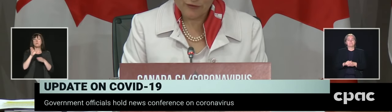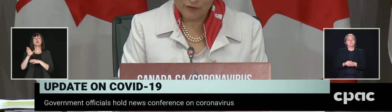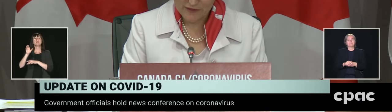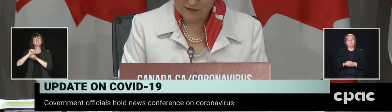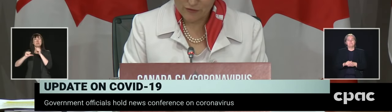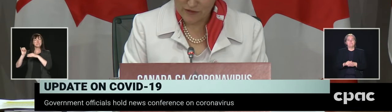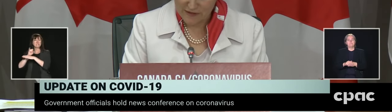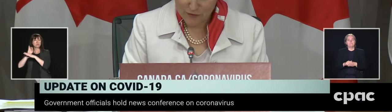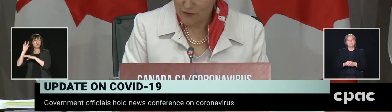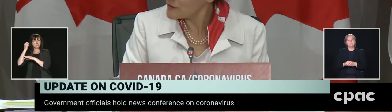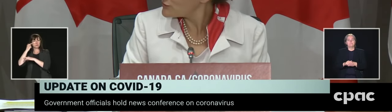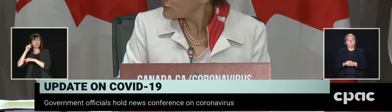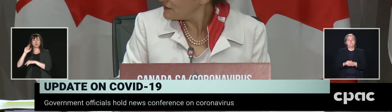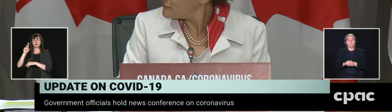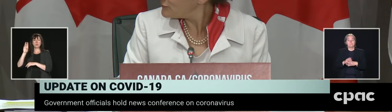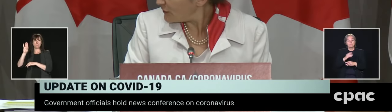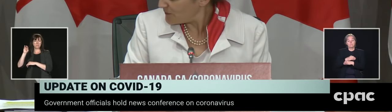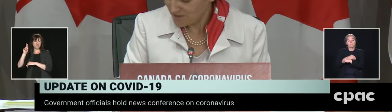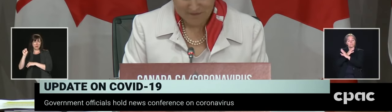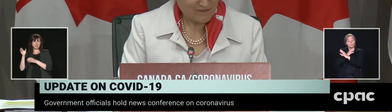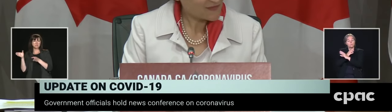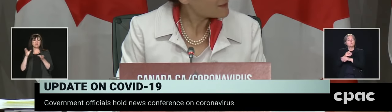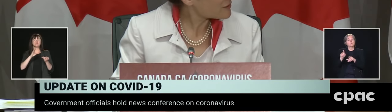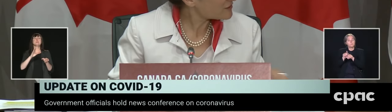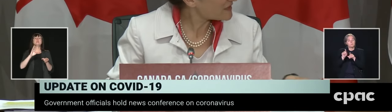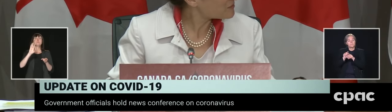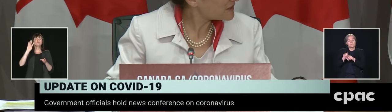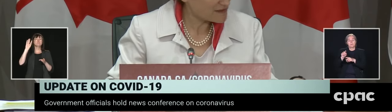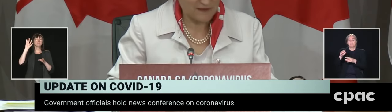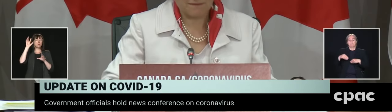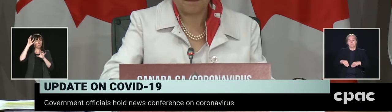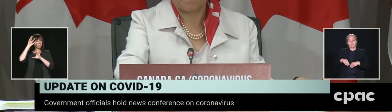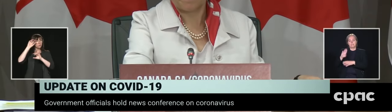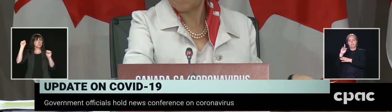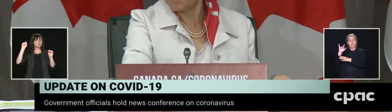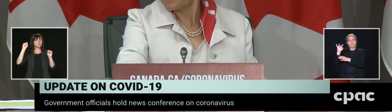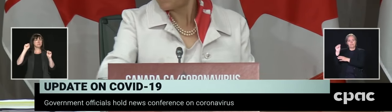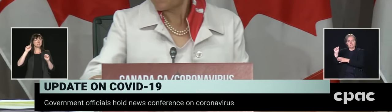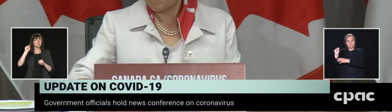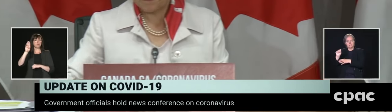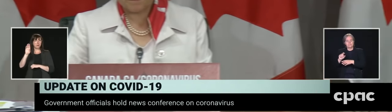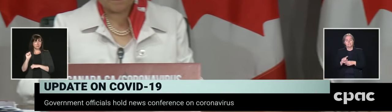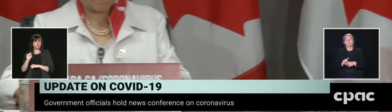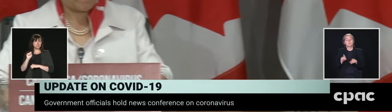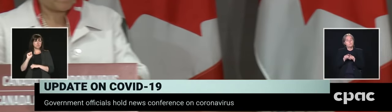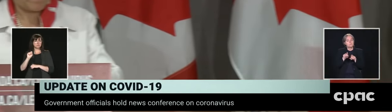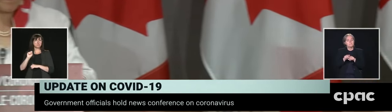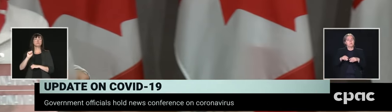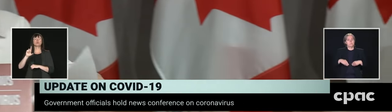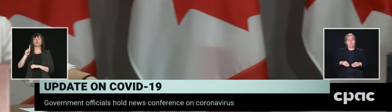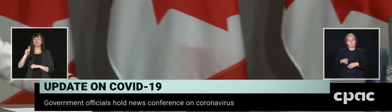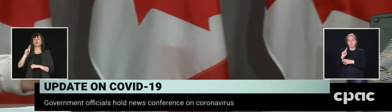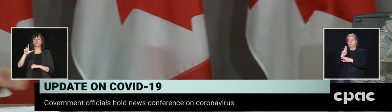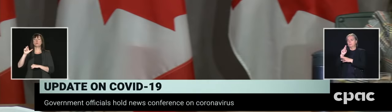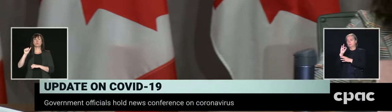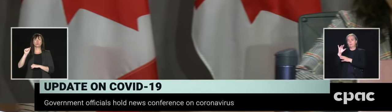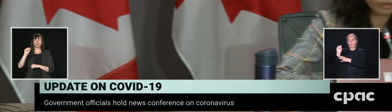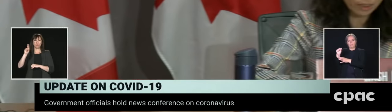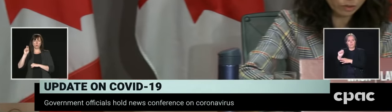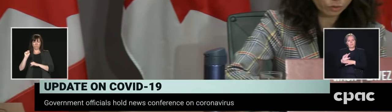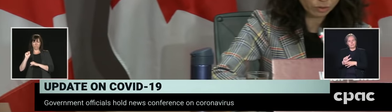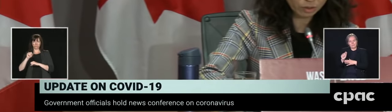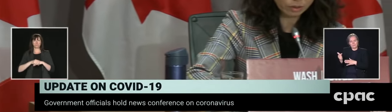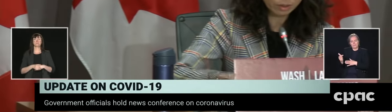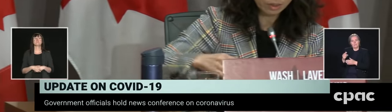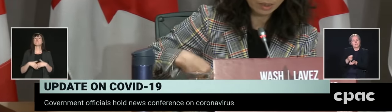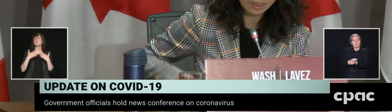le président du Conseil du Trésor, Jean-Yves Duclos. Dr. Tam, please. Good afternoon and bonjour à